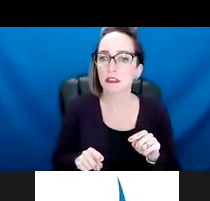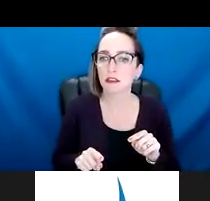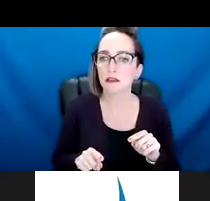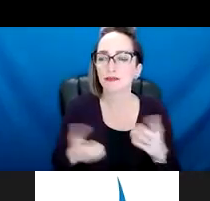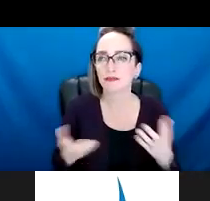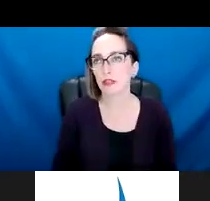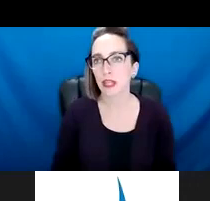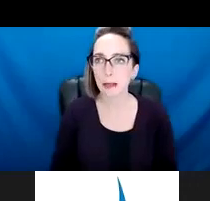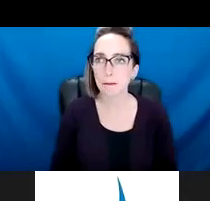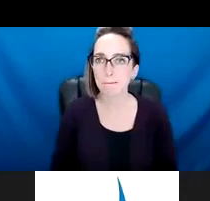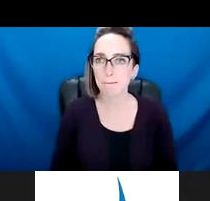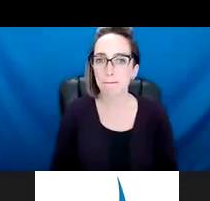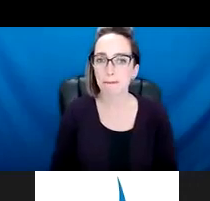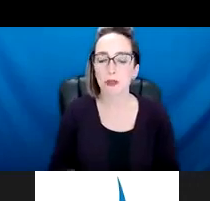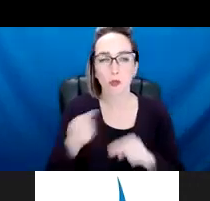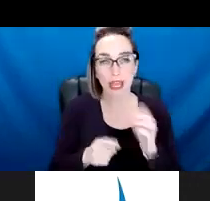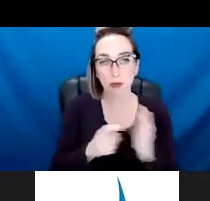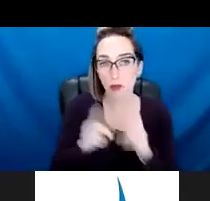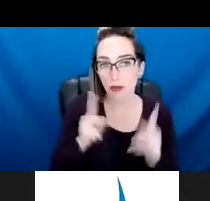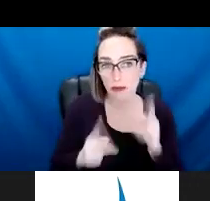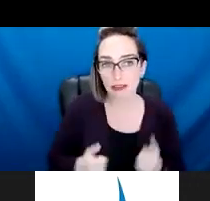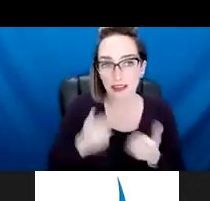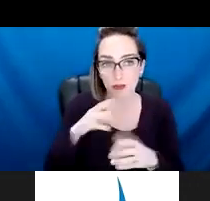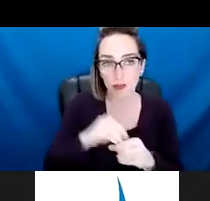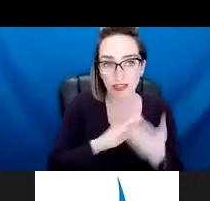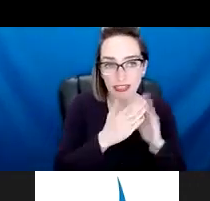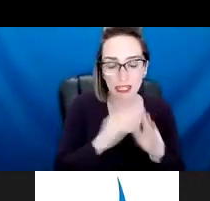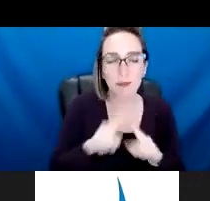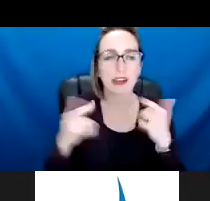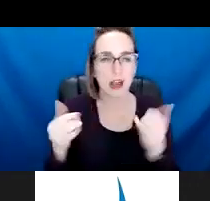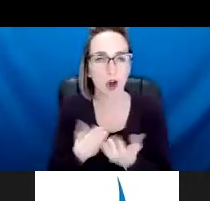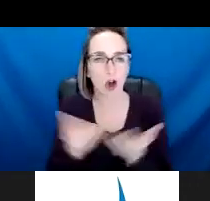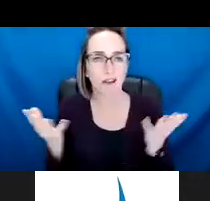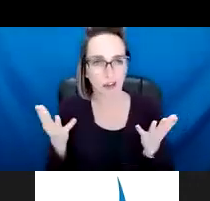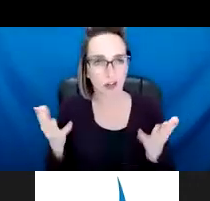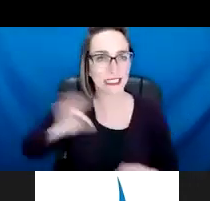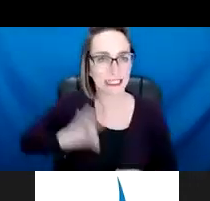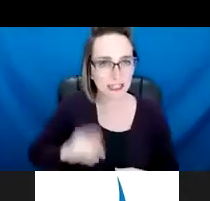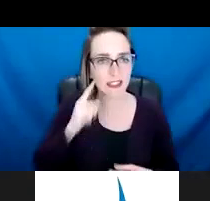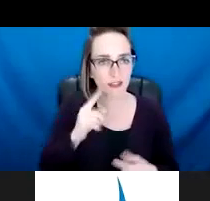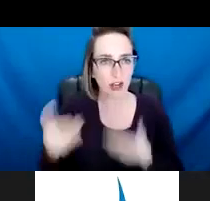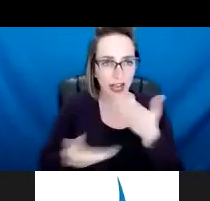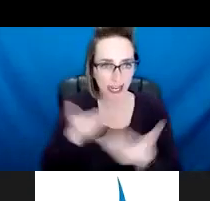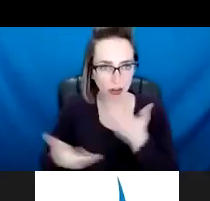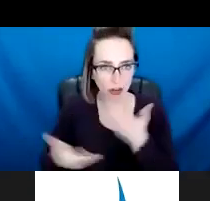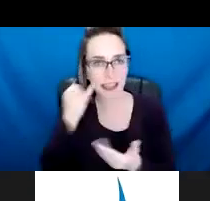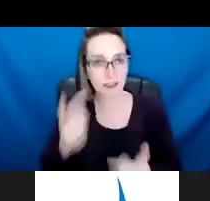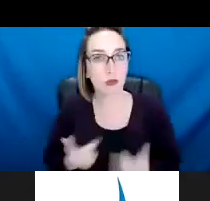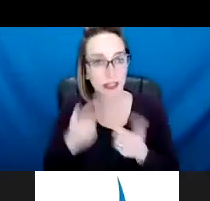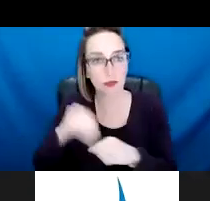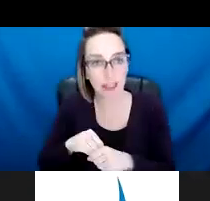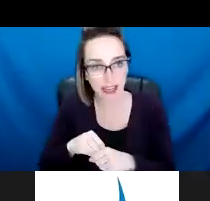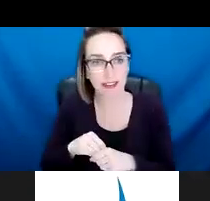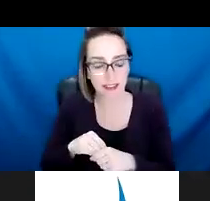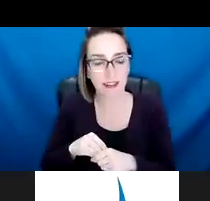make a requirement to live within a city, we can still now use incentives for hiring. So for example, some of the some of the